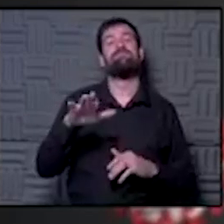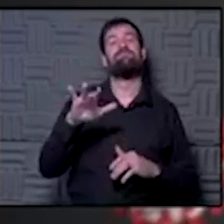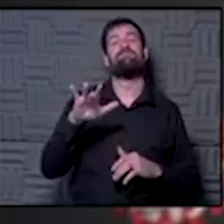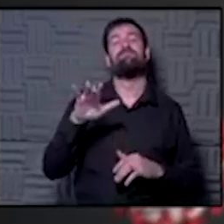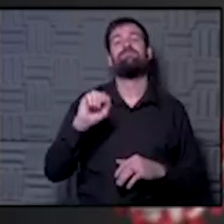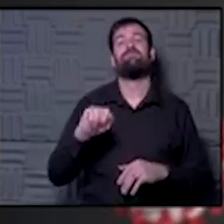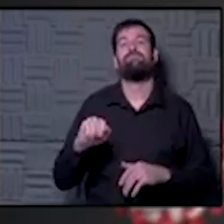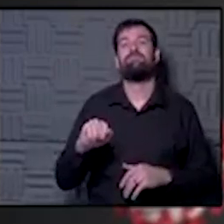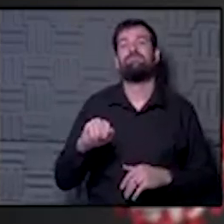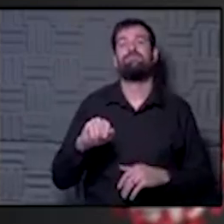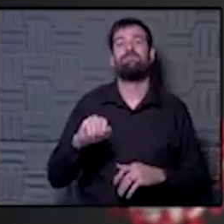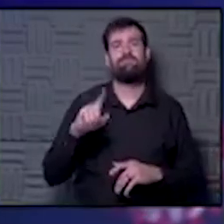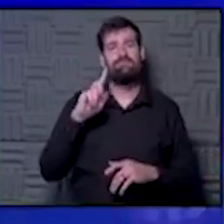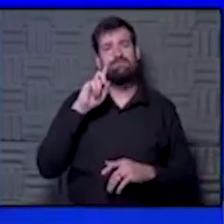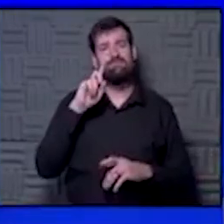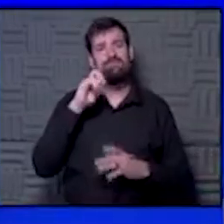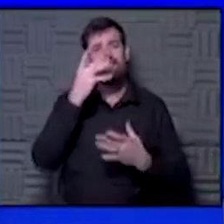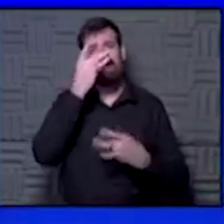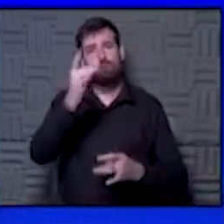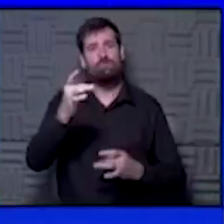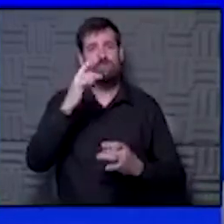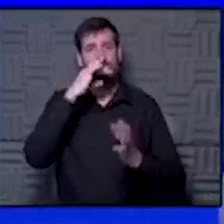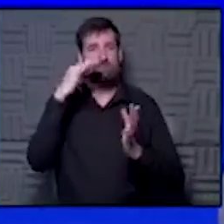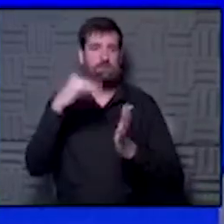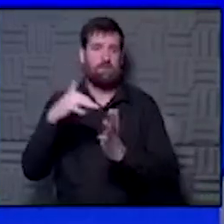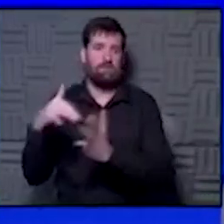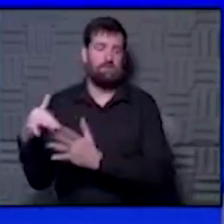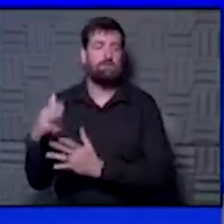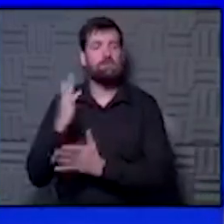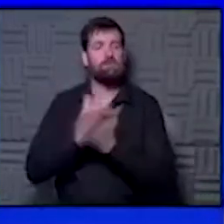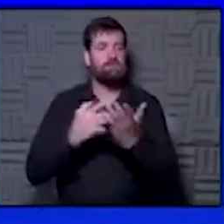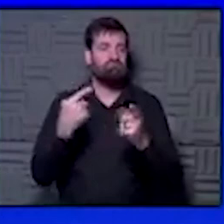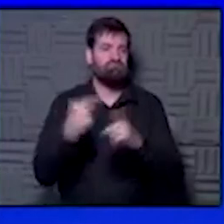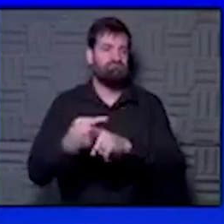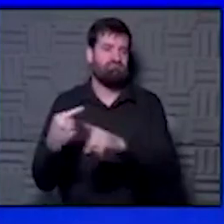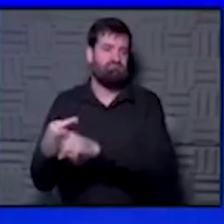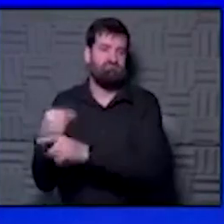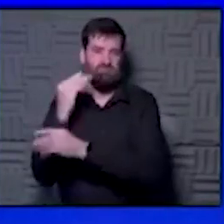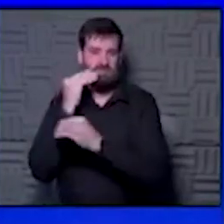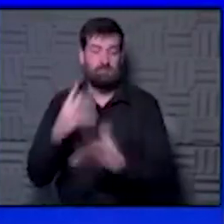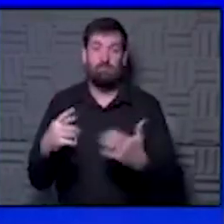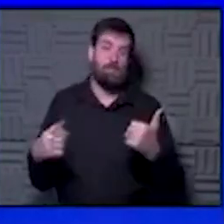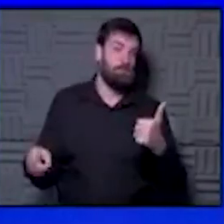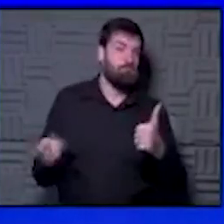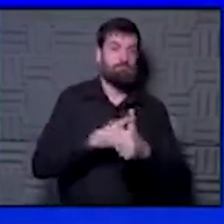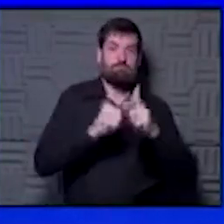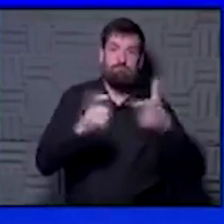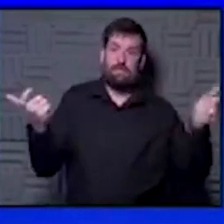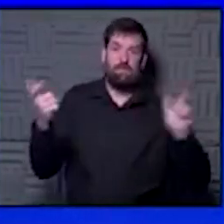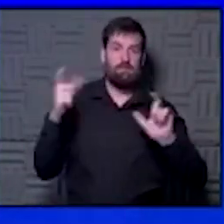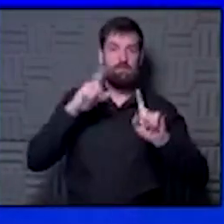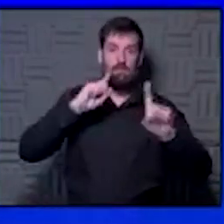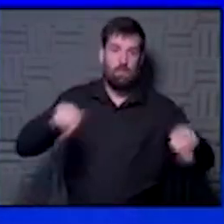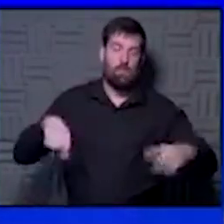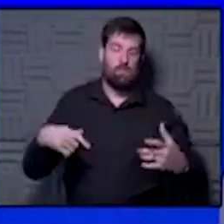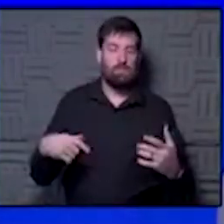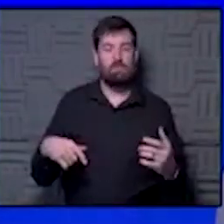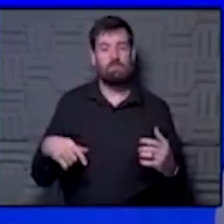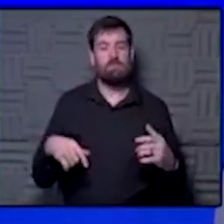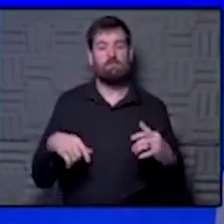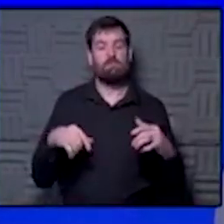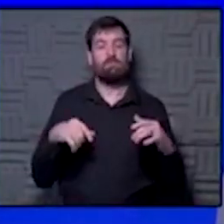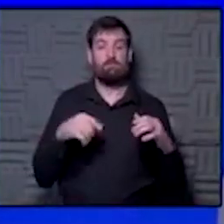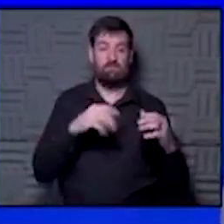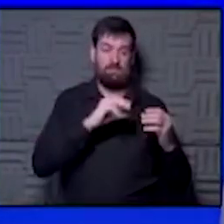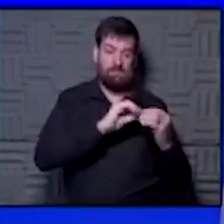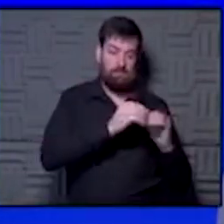you know, I think these are all interesting findings. There are conflicting reports. We know that from the first big one that was touted that the same